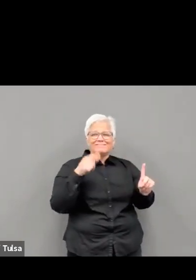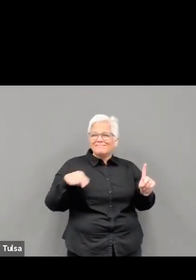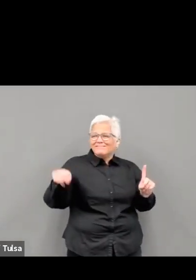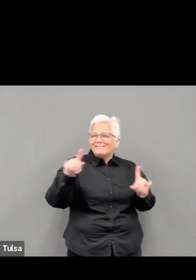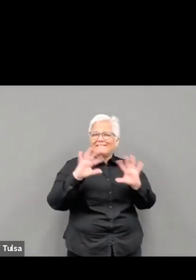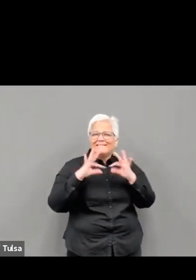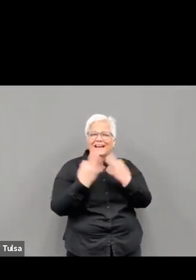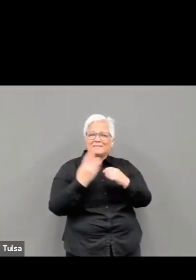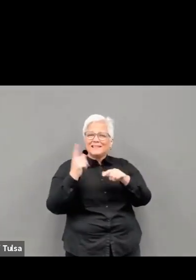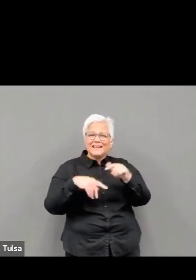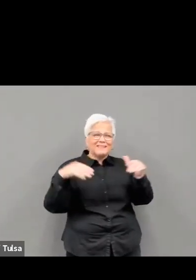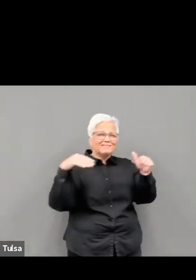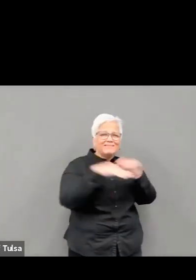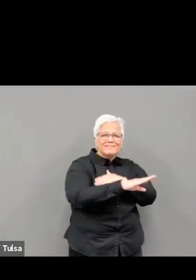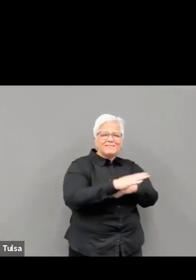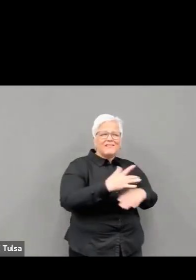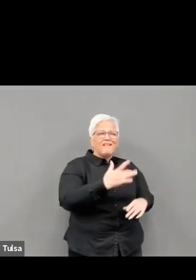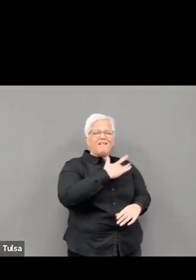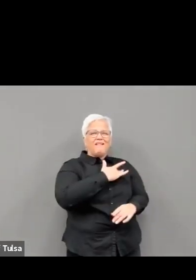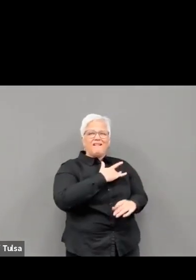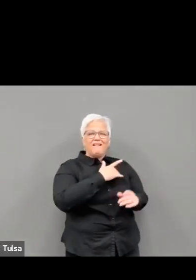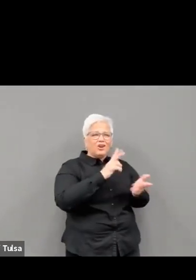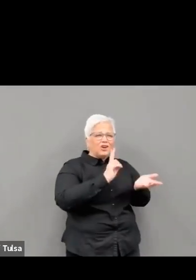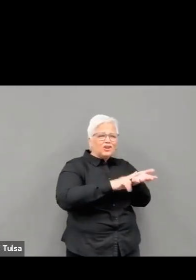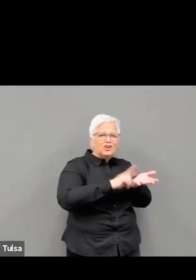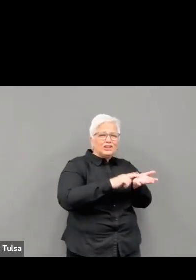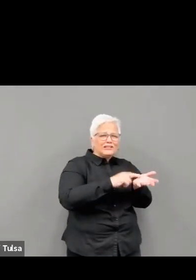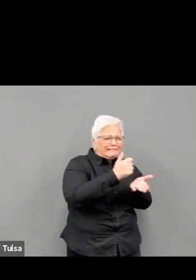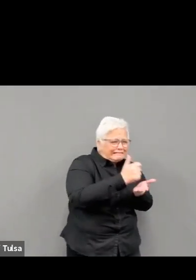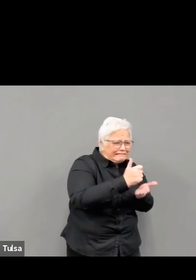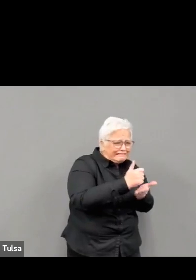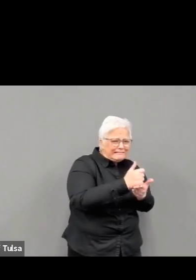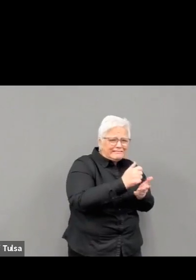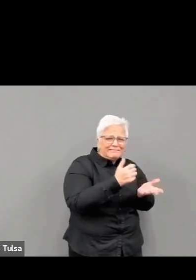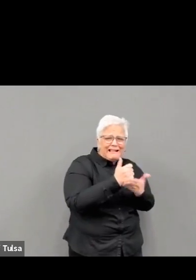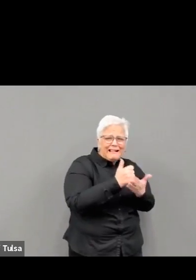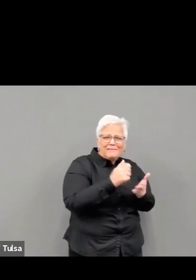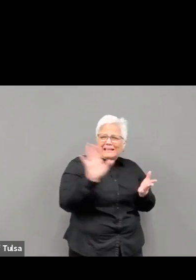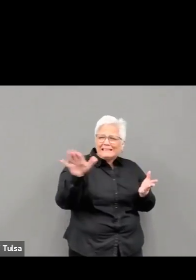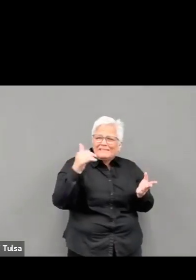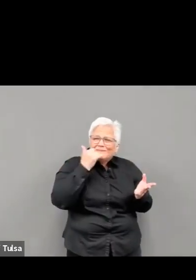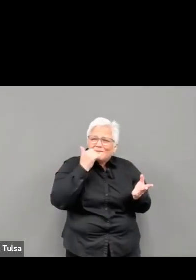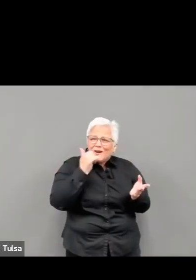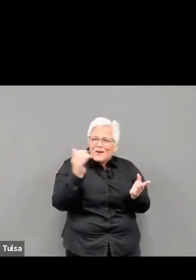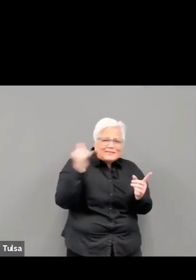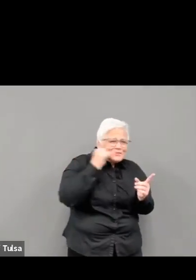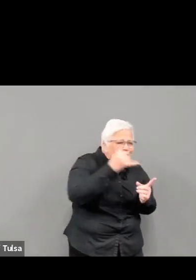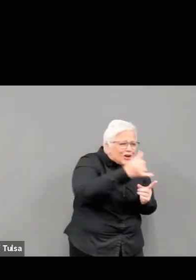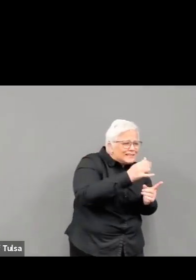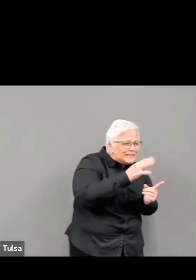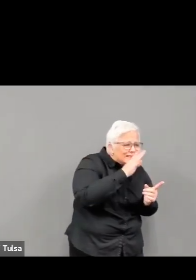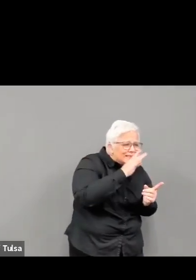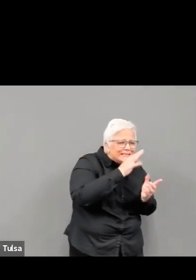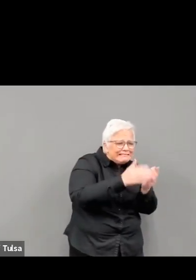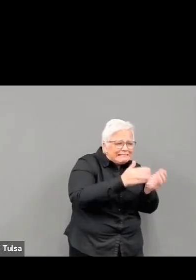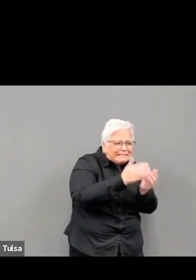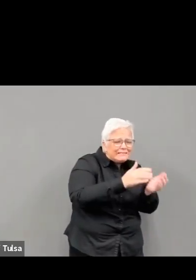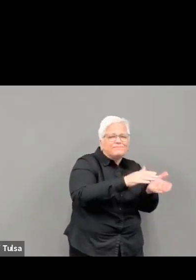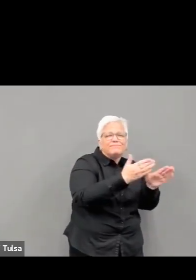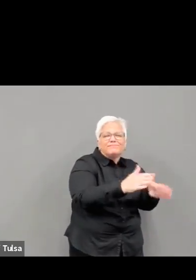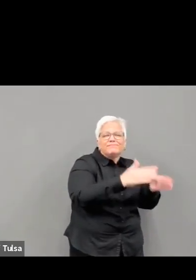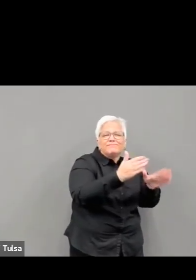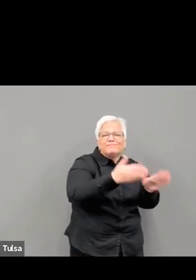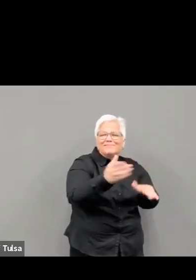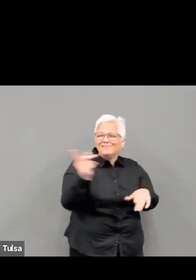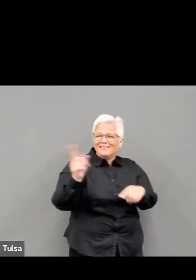world and they had to do it over the phone, you were the one holding the phone for the patient. And this is